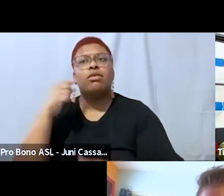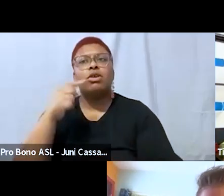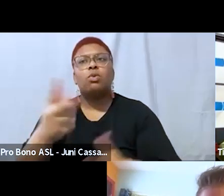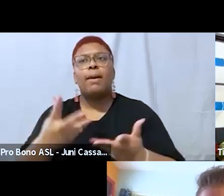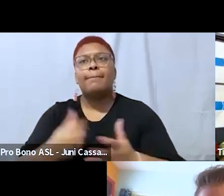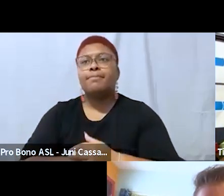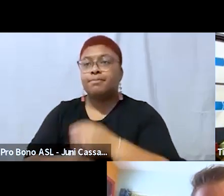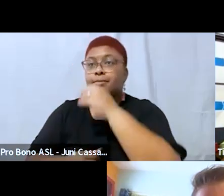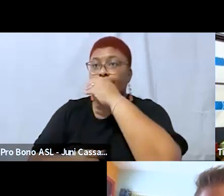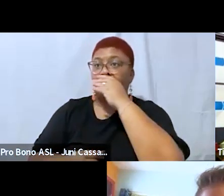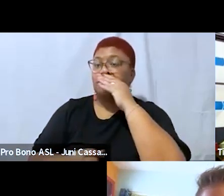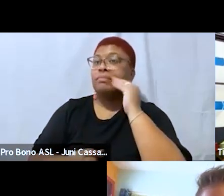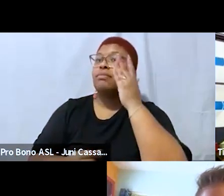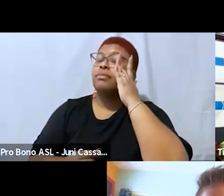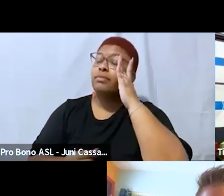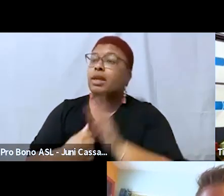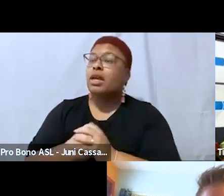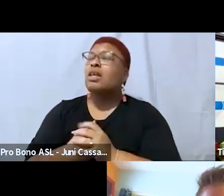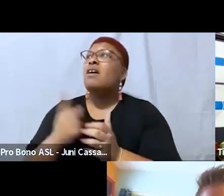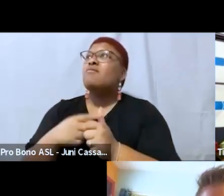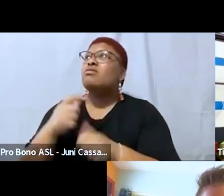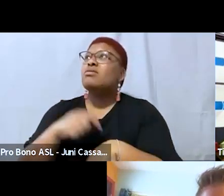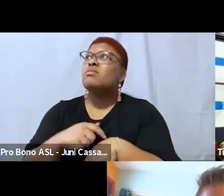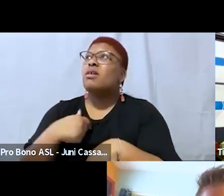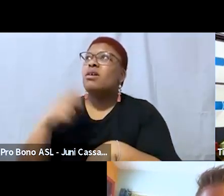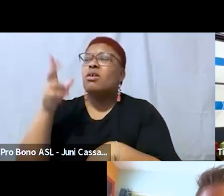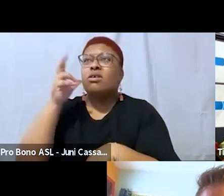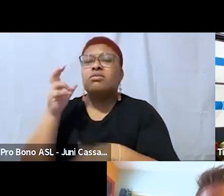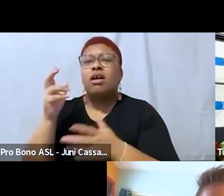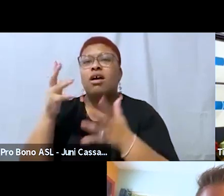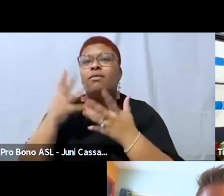unfortunately was on clubhouse